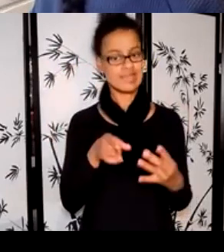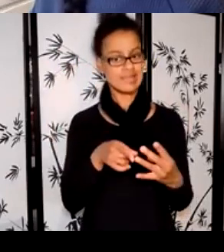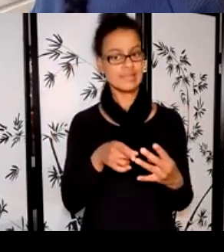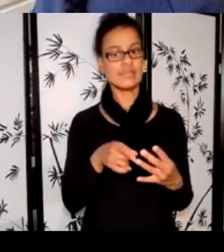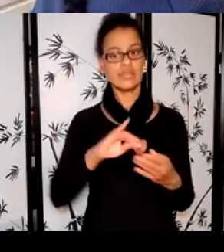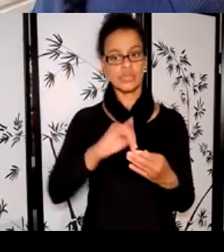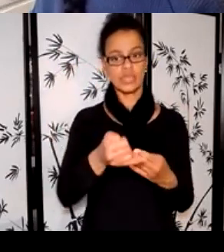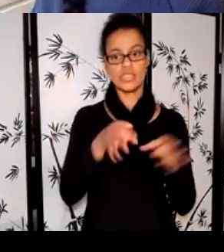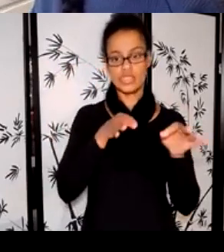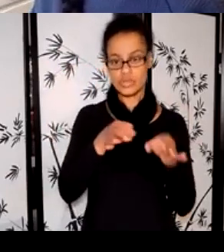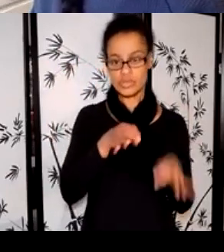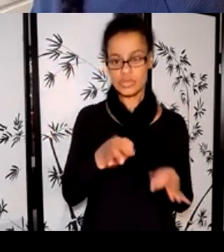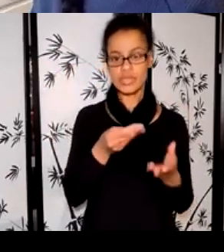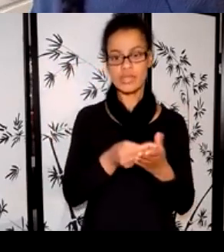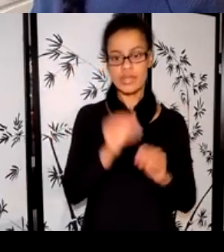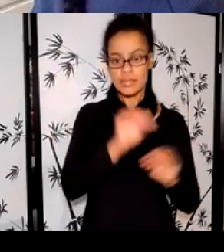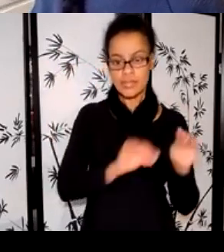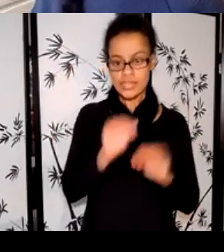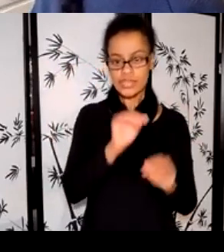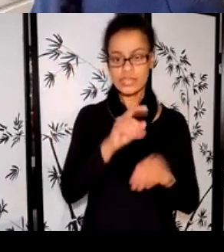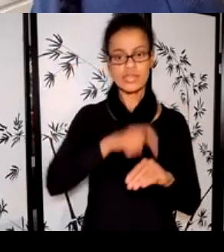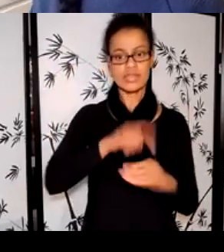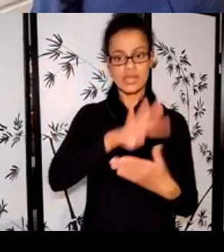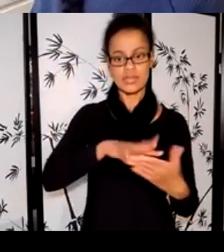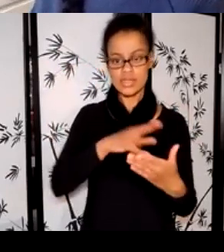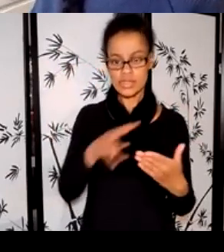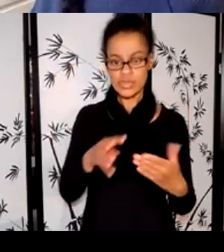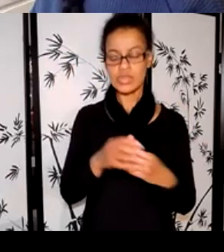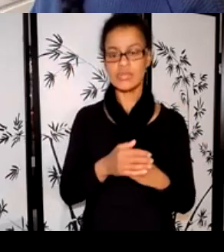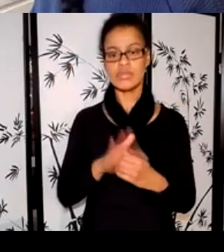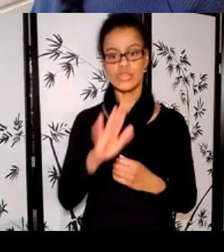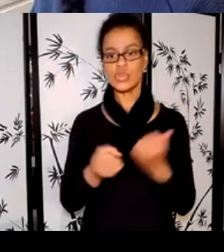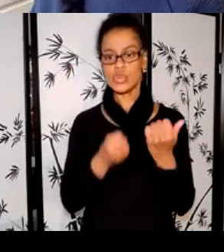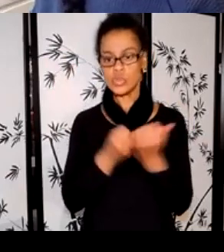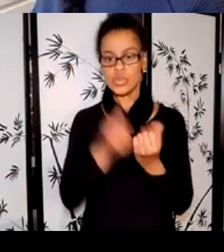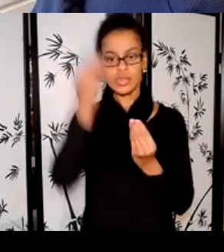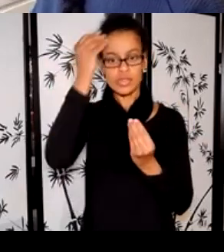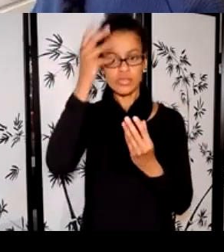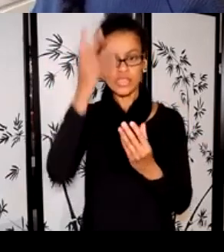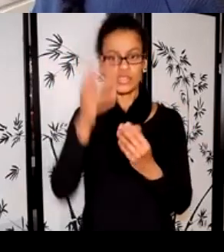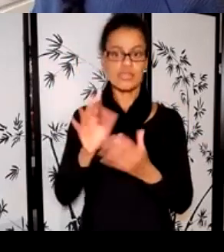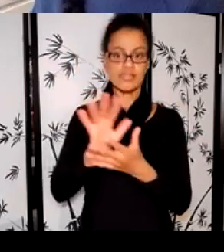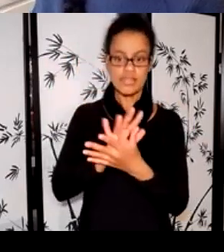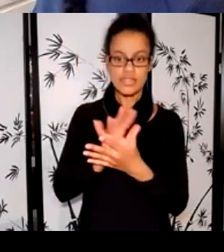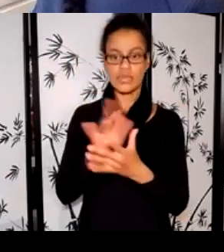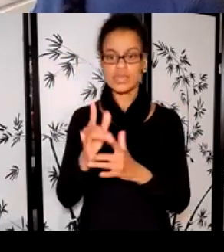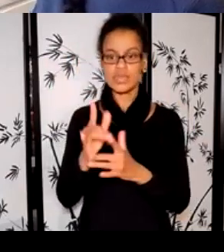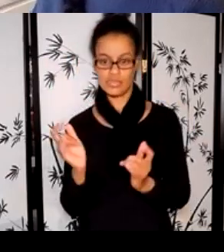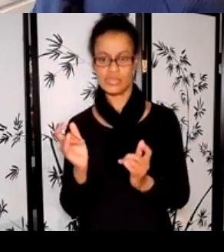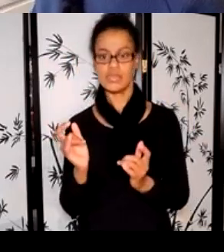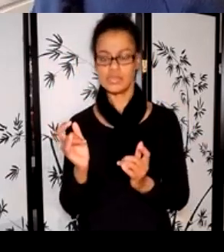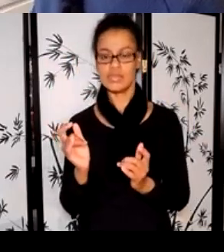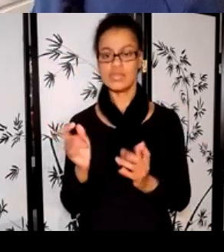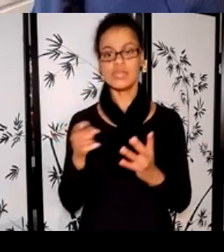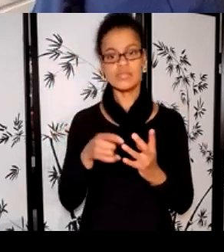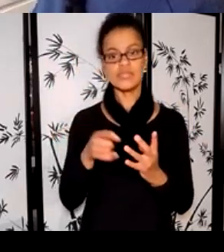timeline, and some of your support material. These planning pieces should clearly outline who you will work with, how you